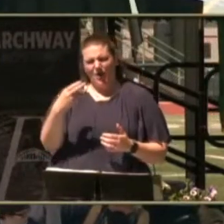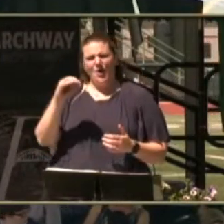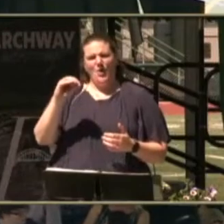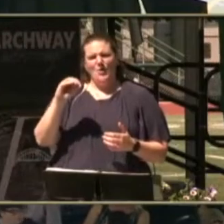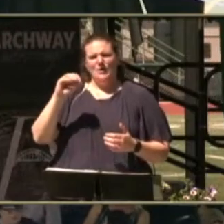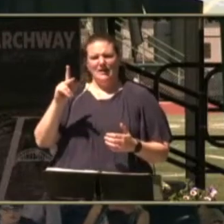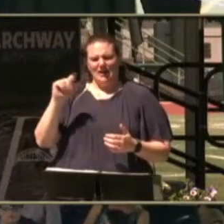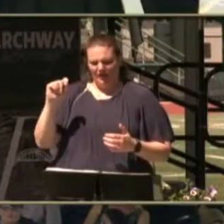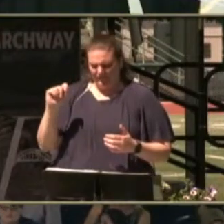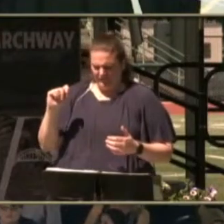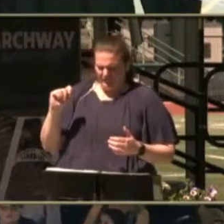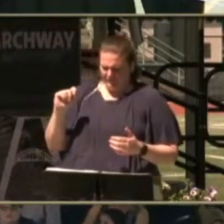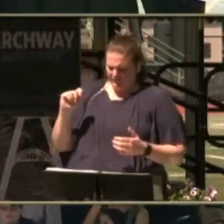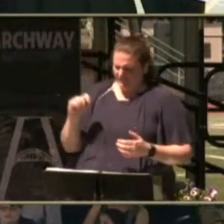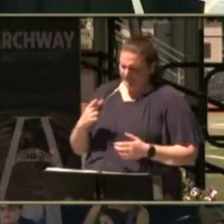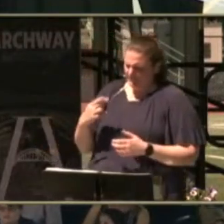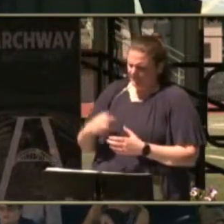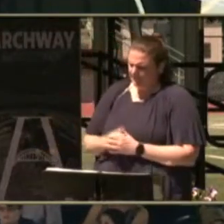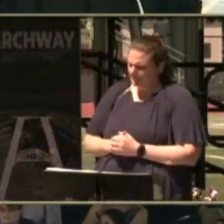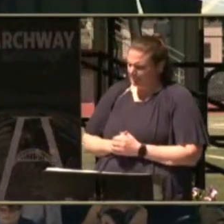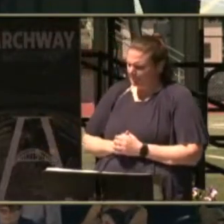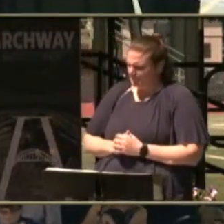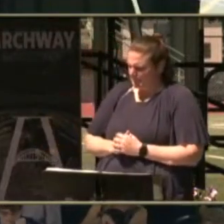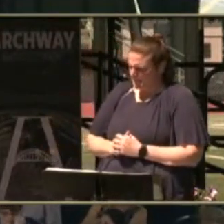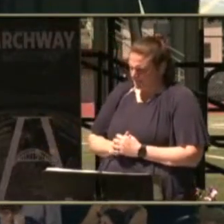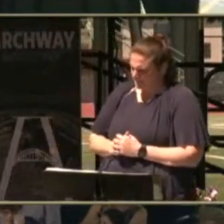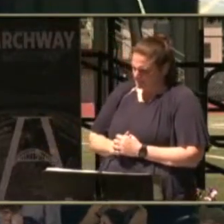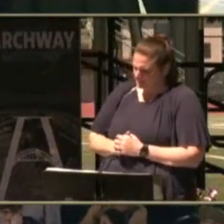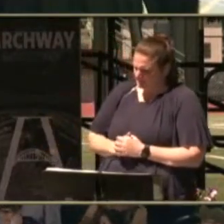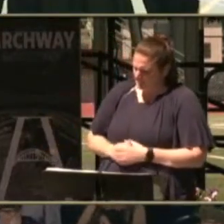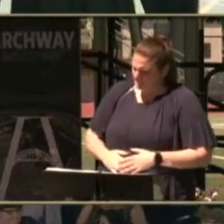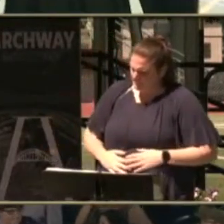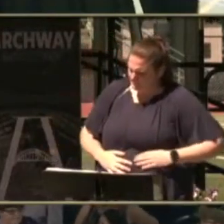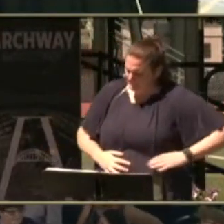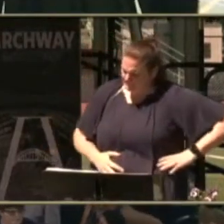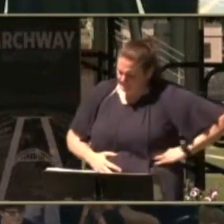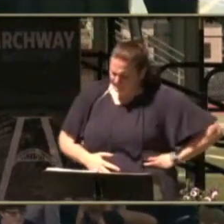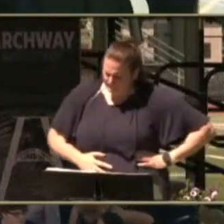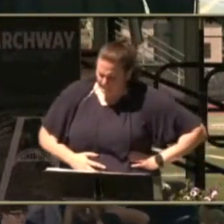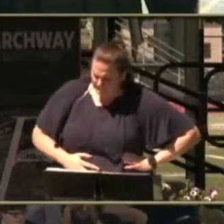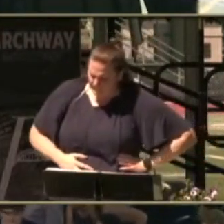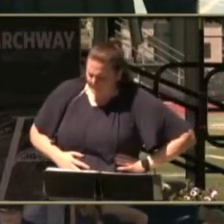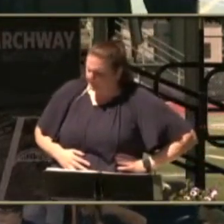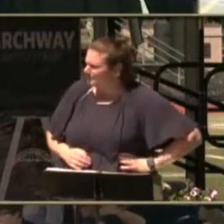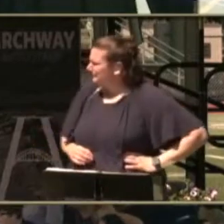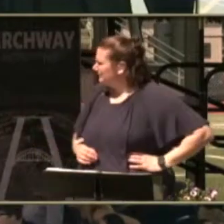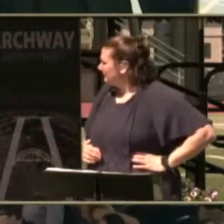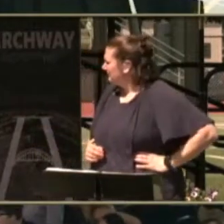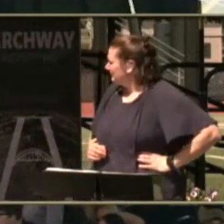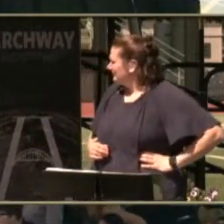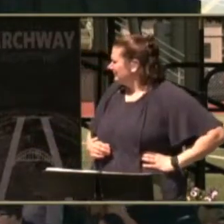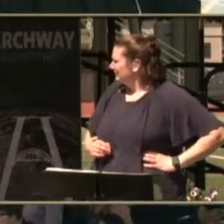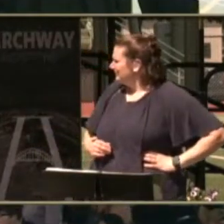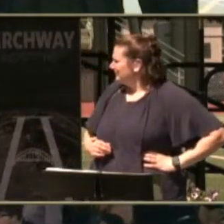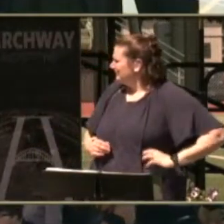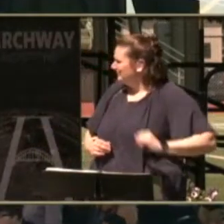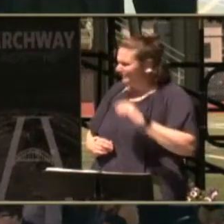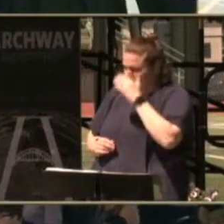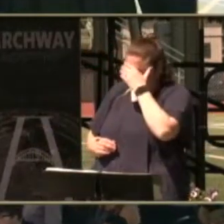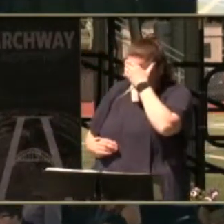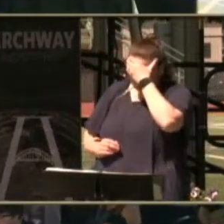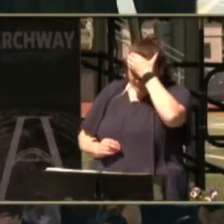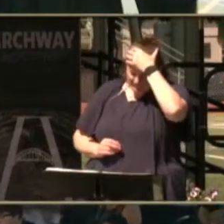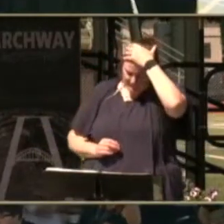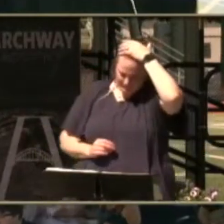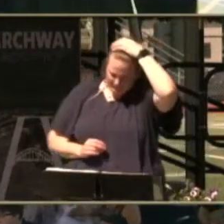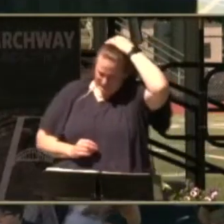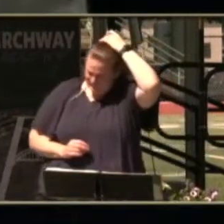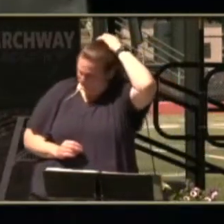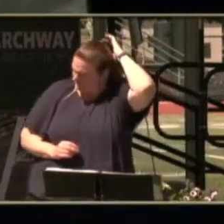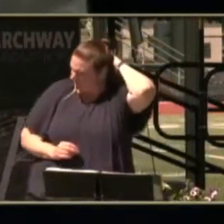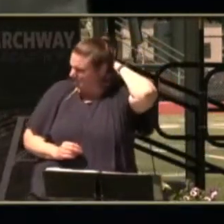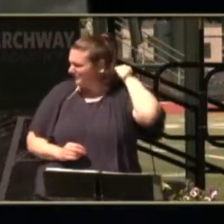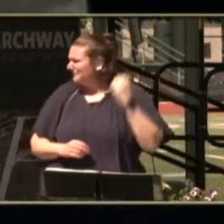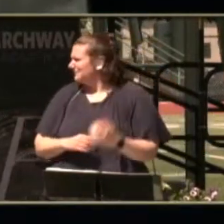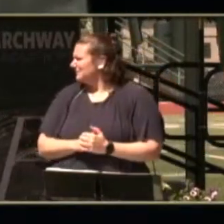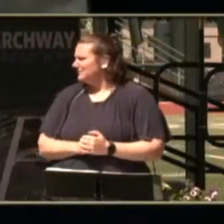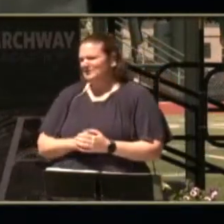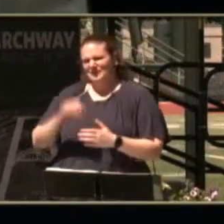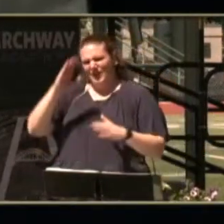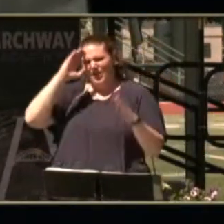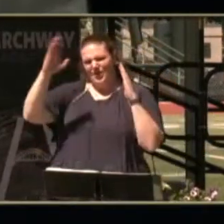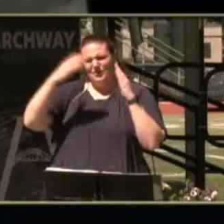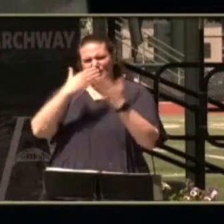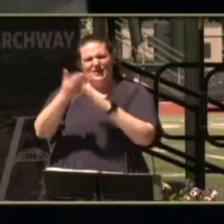hello